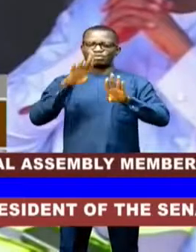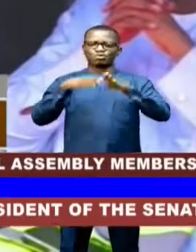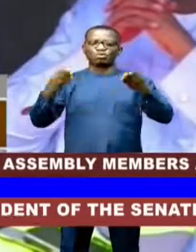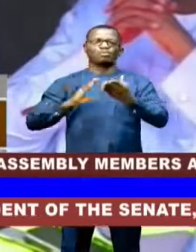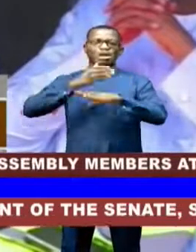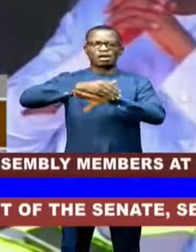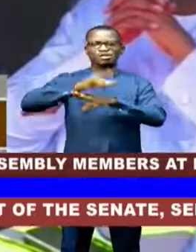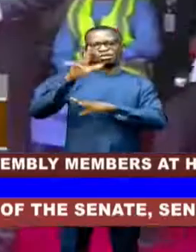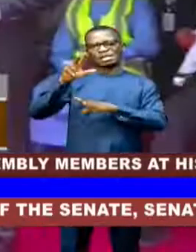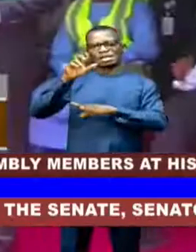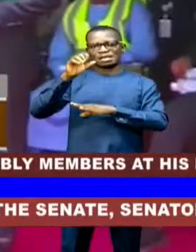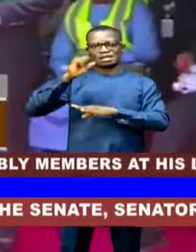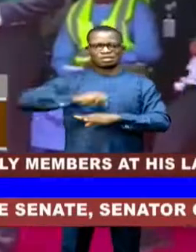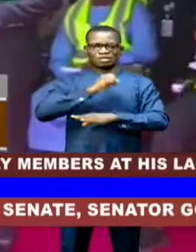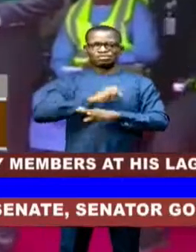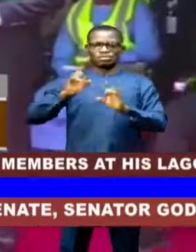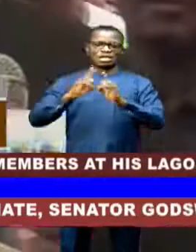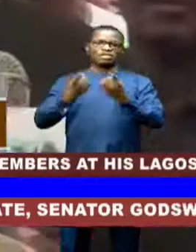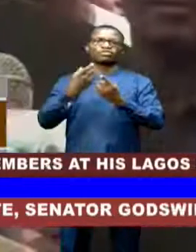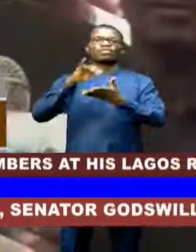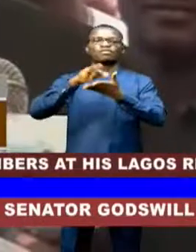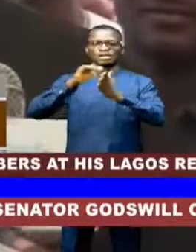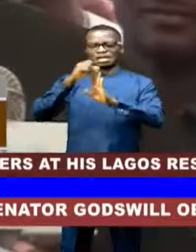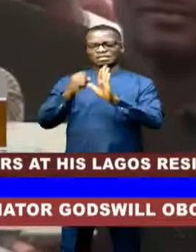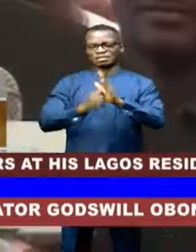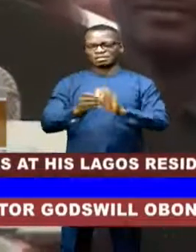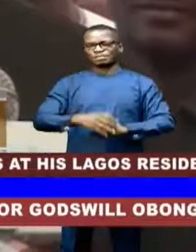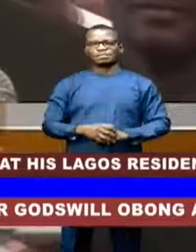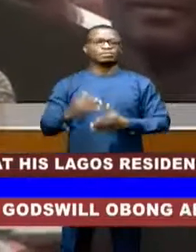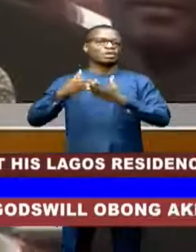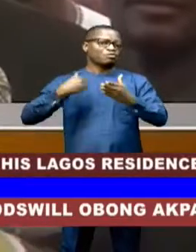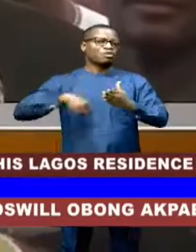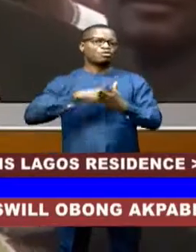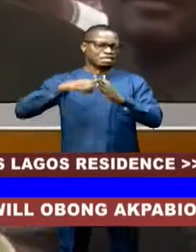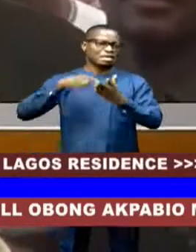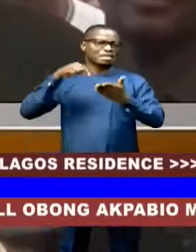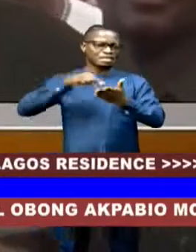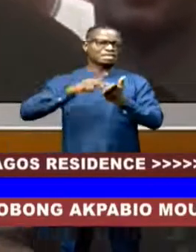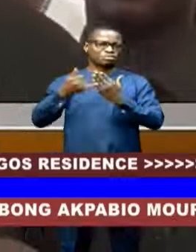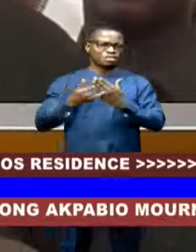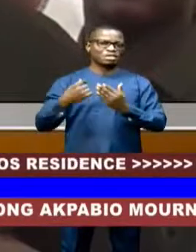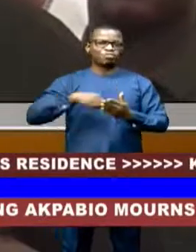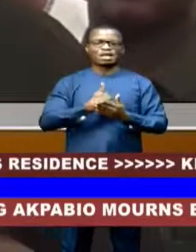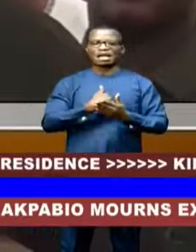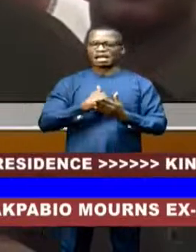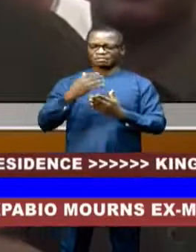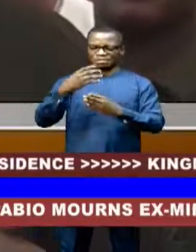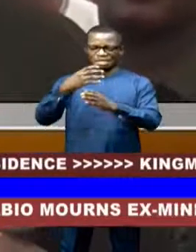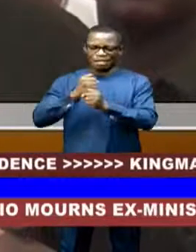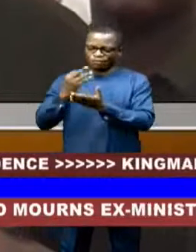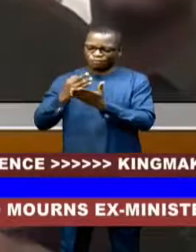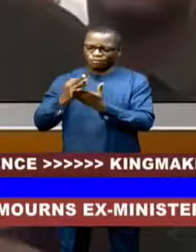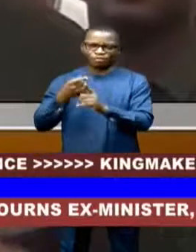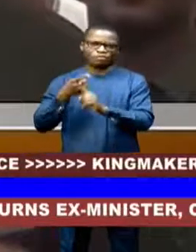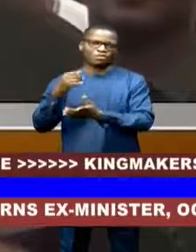the three senatorial districts of the state. Before we conceived this project, are already getting funding for it. We are not expecting